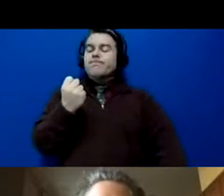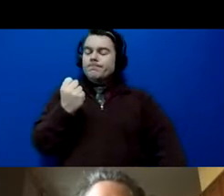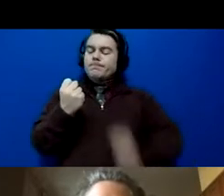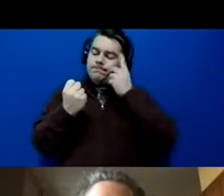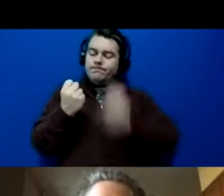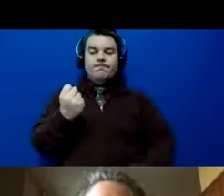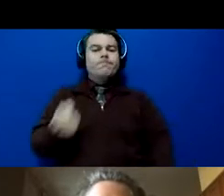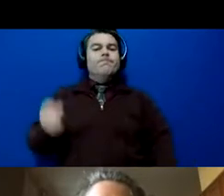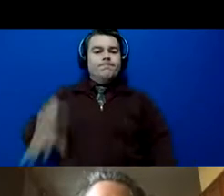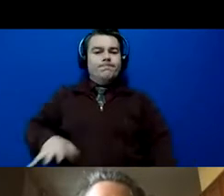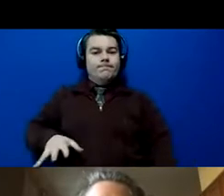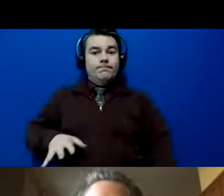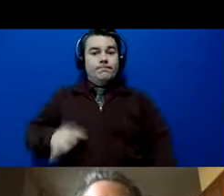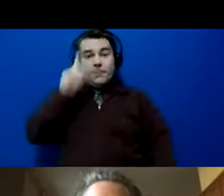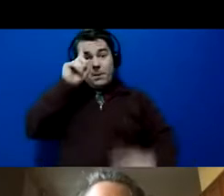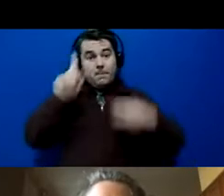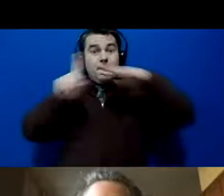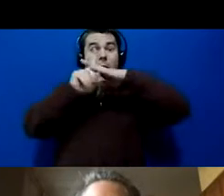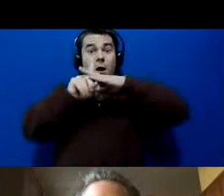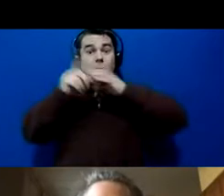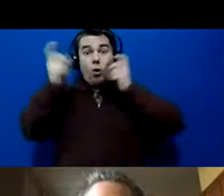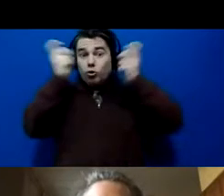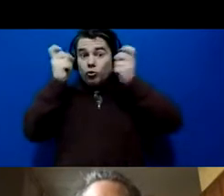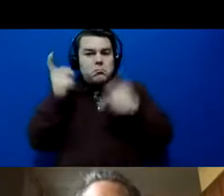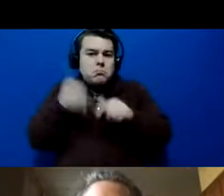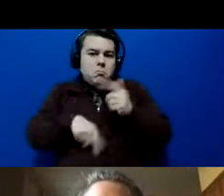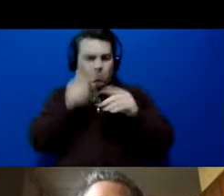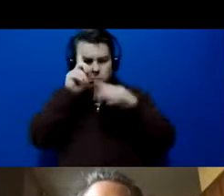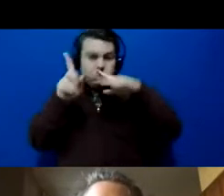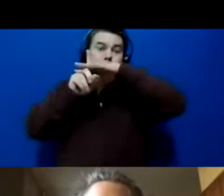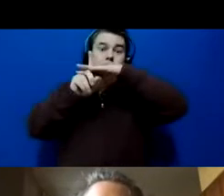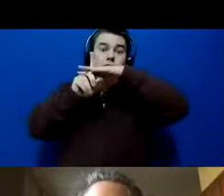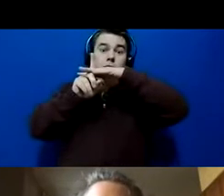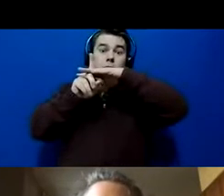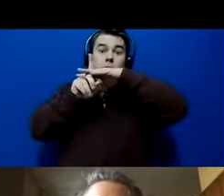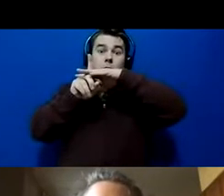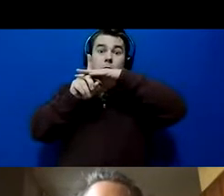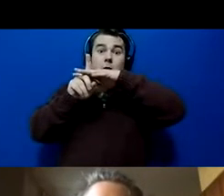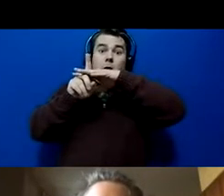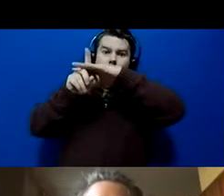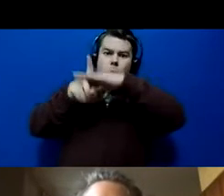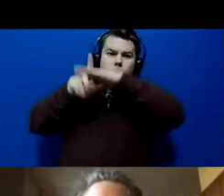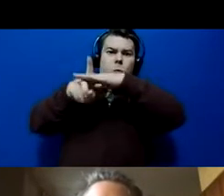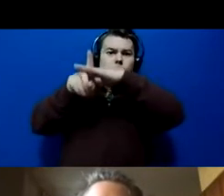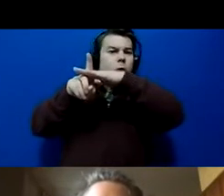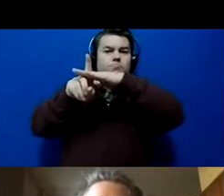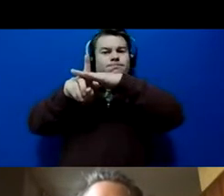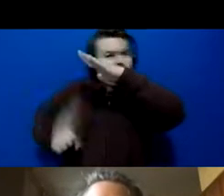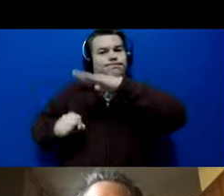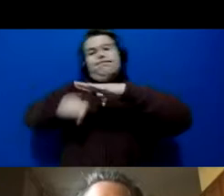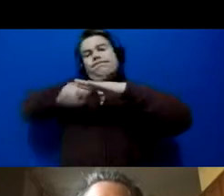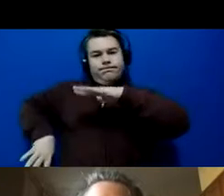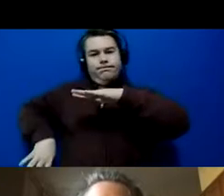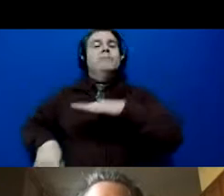thoughts that pop up in your head, but you can control what you do with them. So that's our mindset here. Let's get rid of that